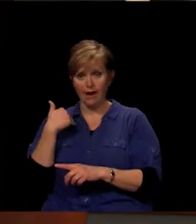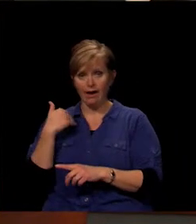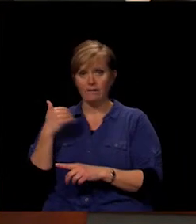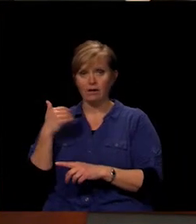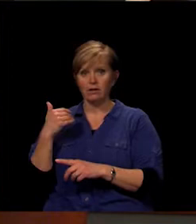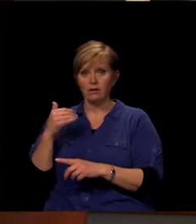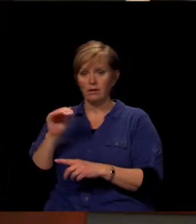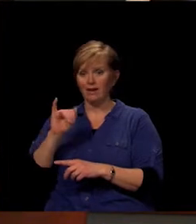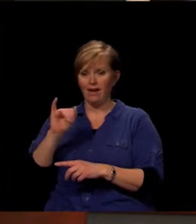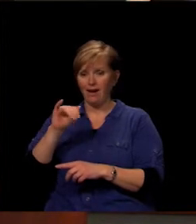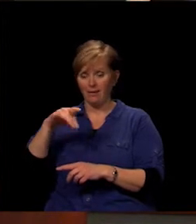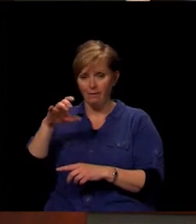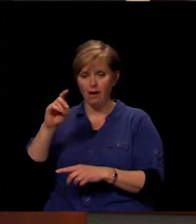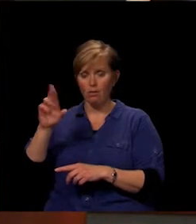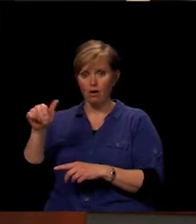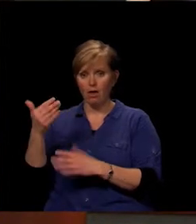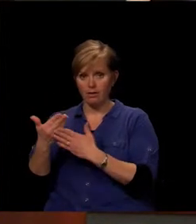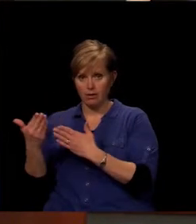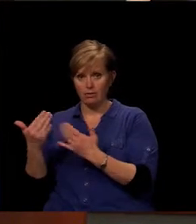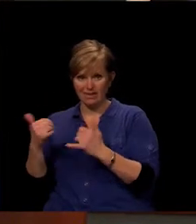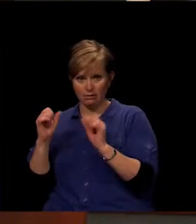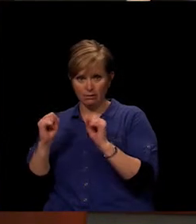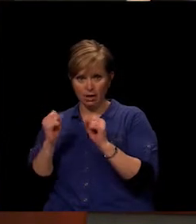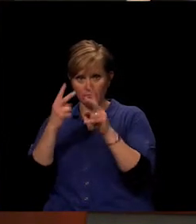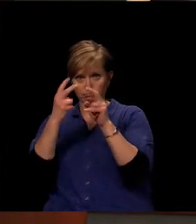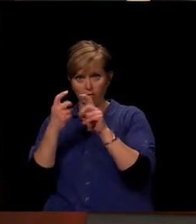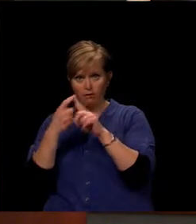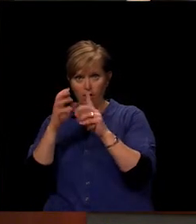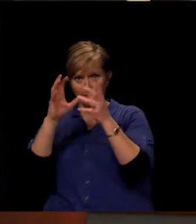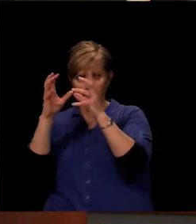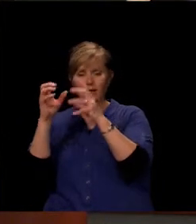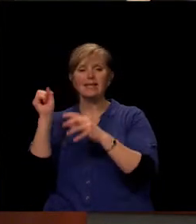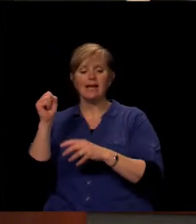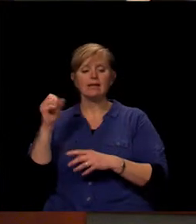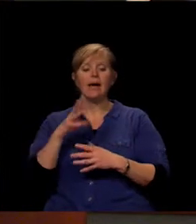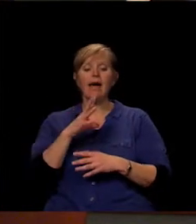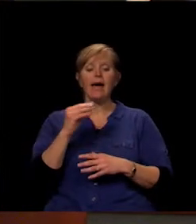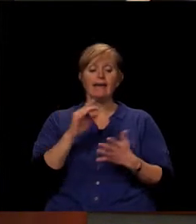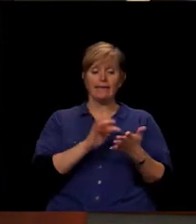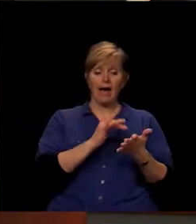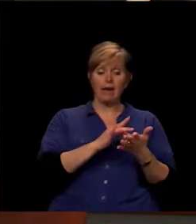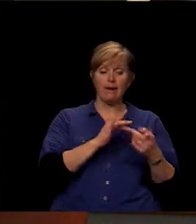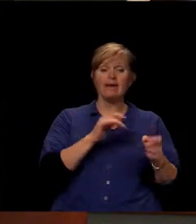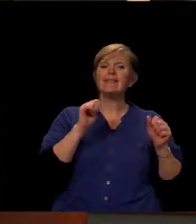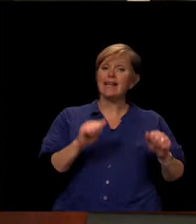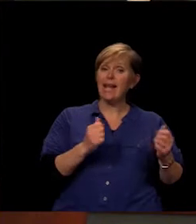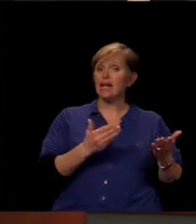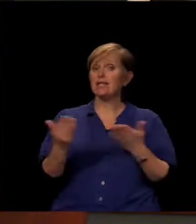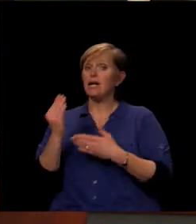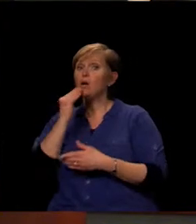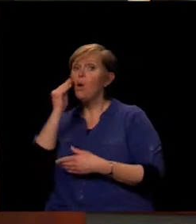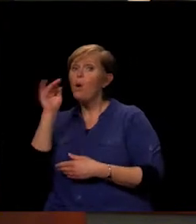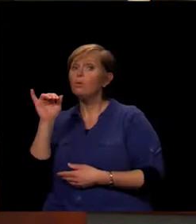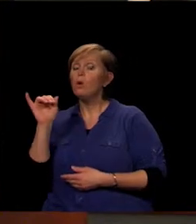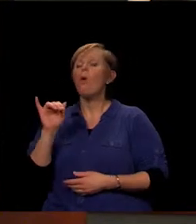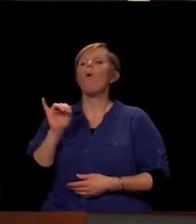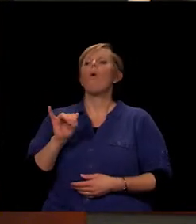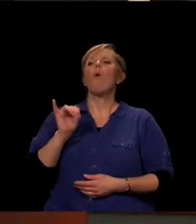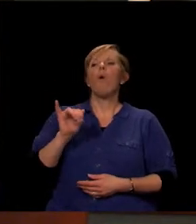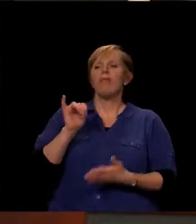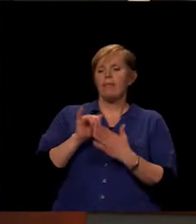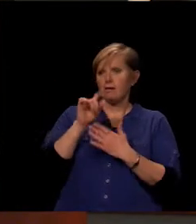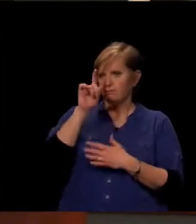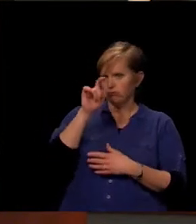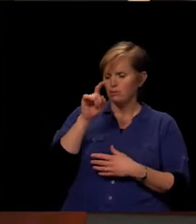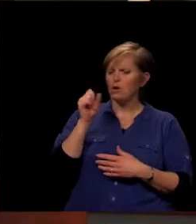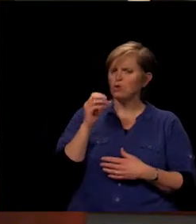to all of that? Absolutely. Okay. And they will be taking these devices home. Oh, they will? They will. So that was kind of a question. So are these assigned at